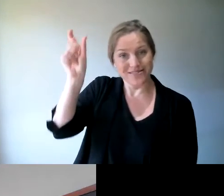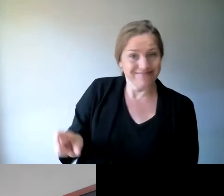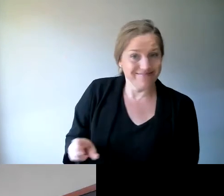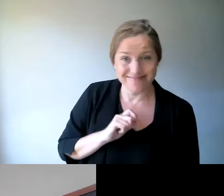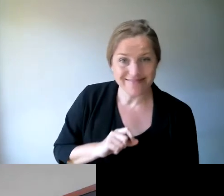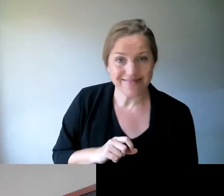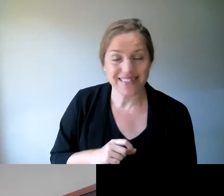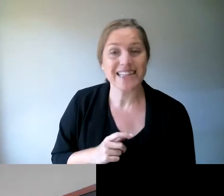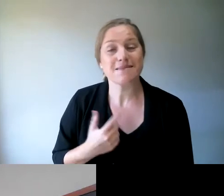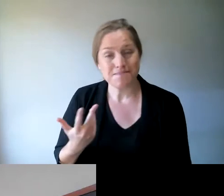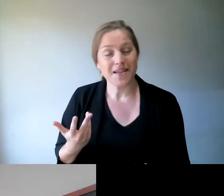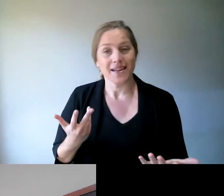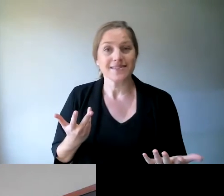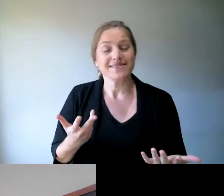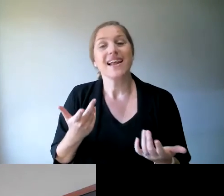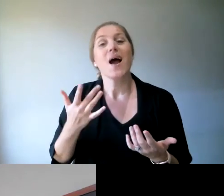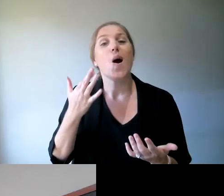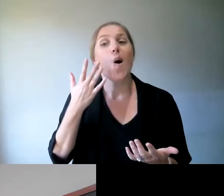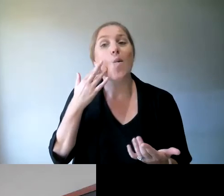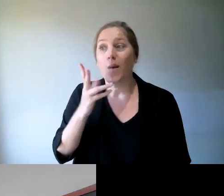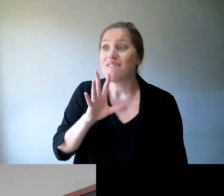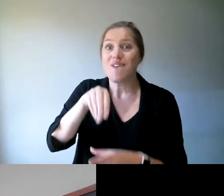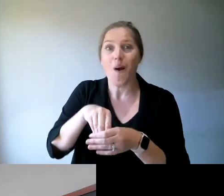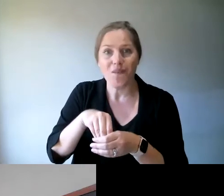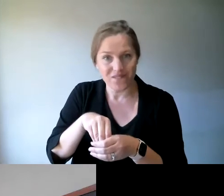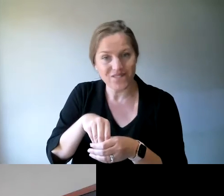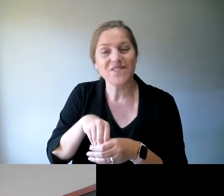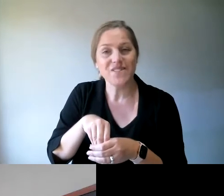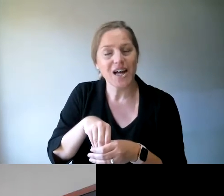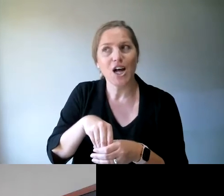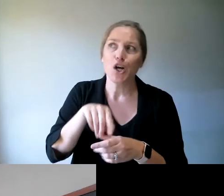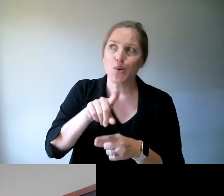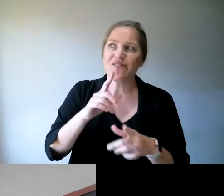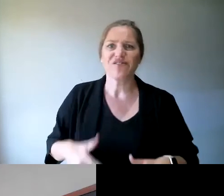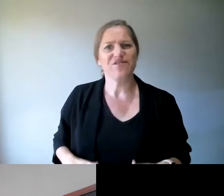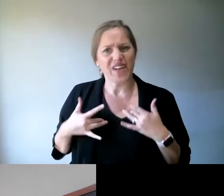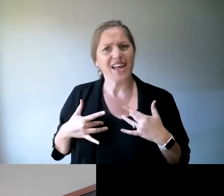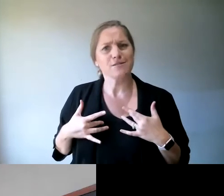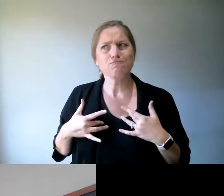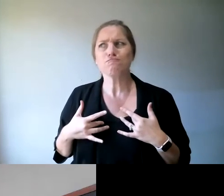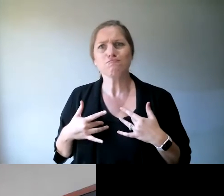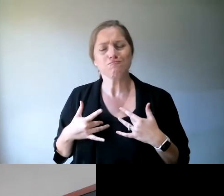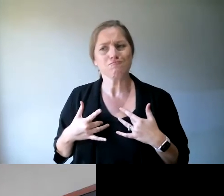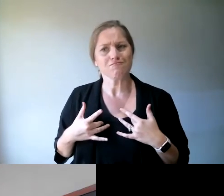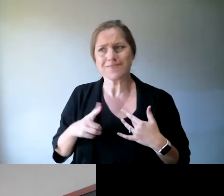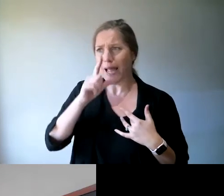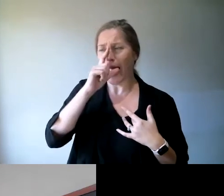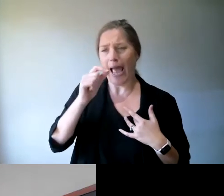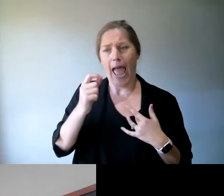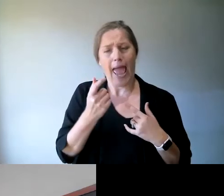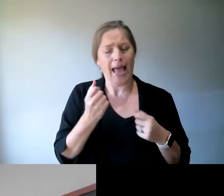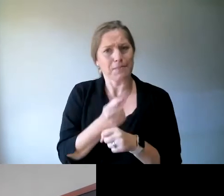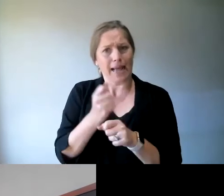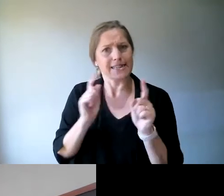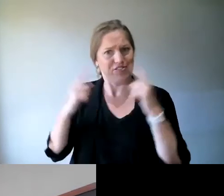you know, sometimes when you get involved, you really do feel that you are making a difference. And